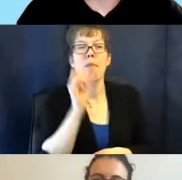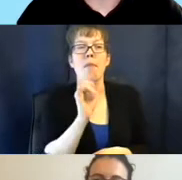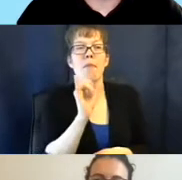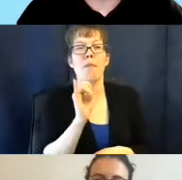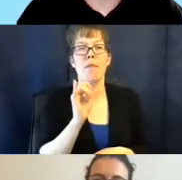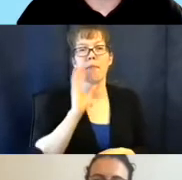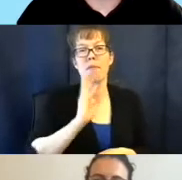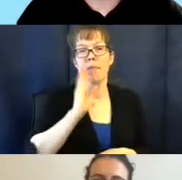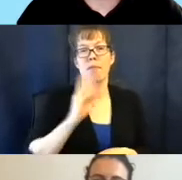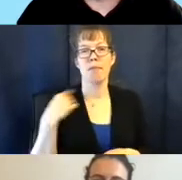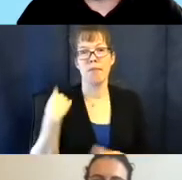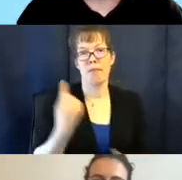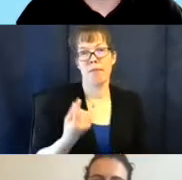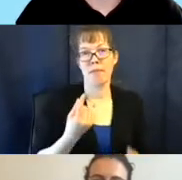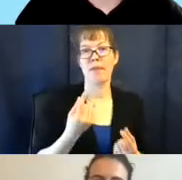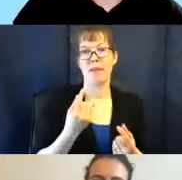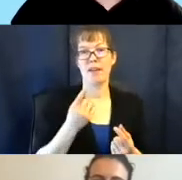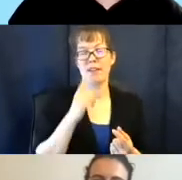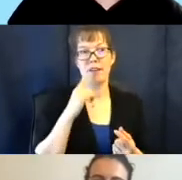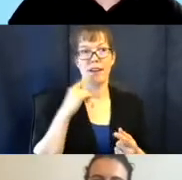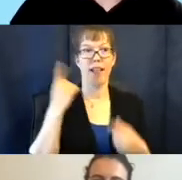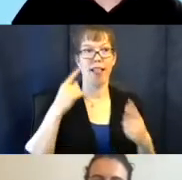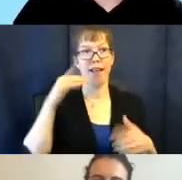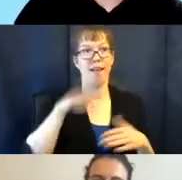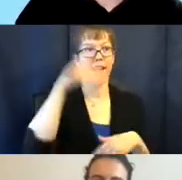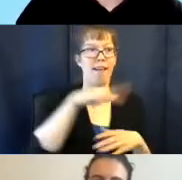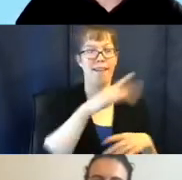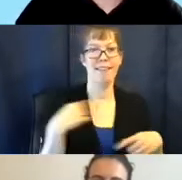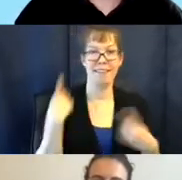been. And it's been a really, really whirlwind ride on this tech ambassador bus.